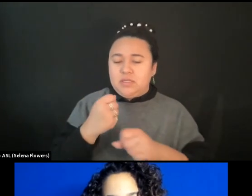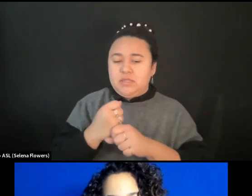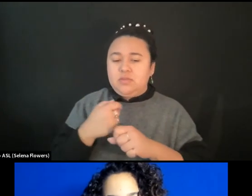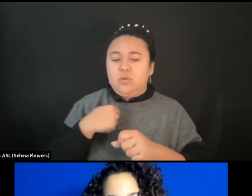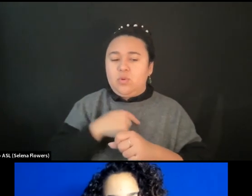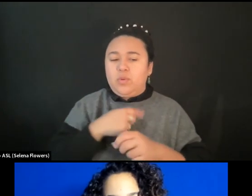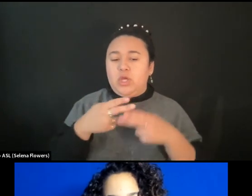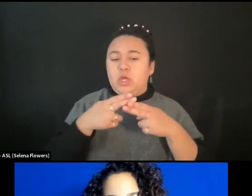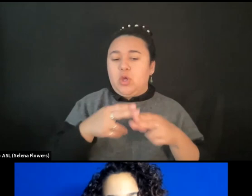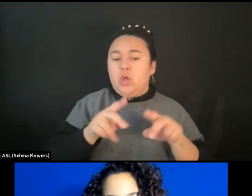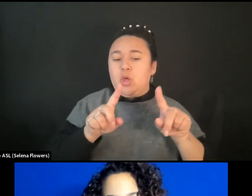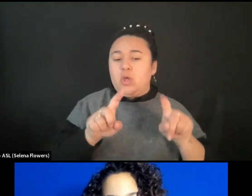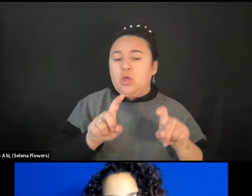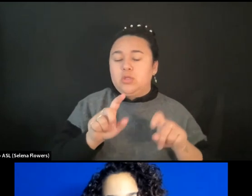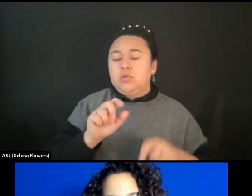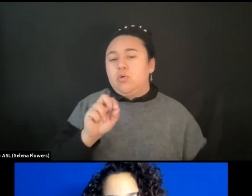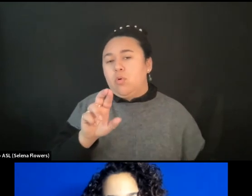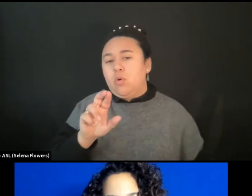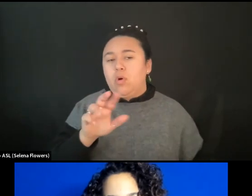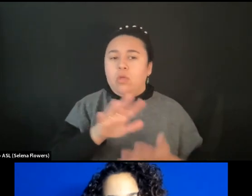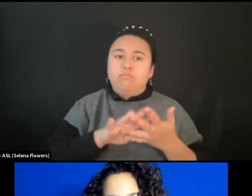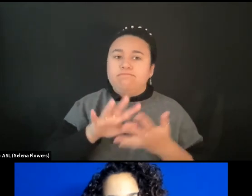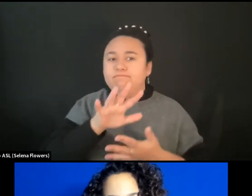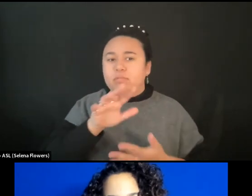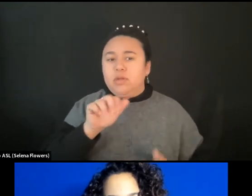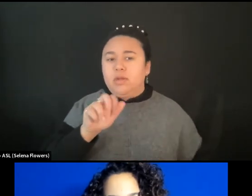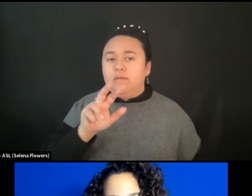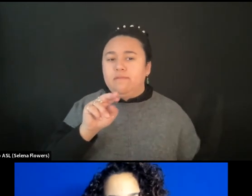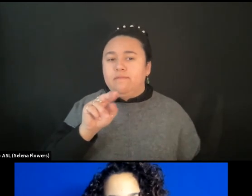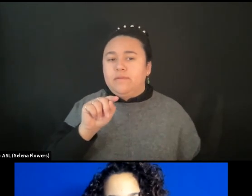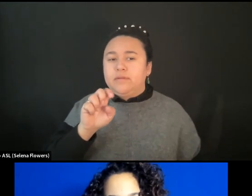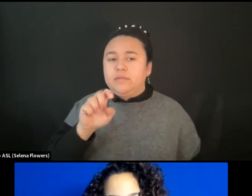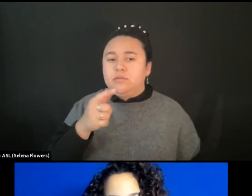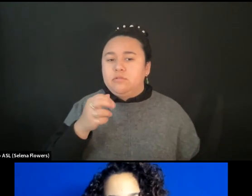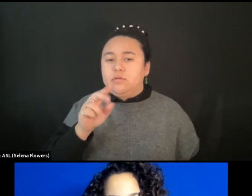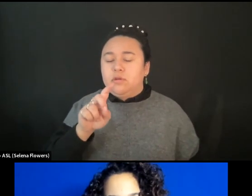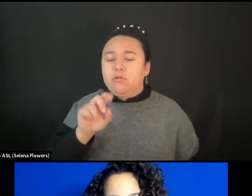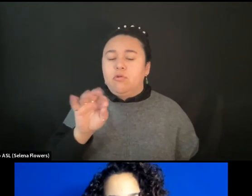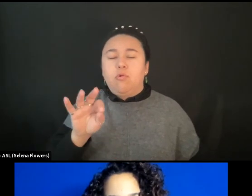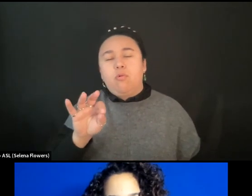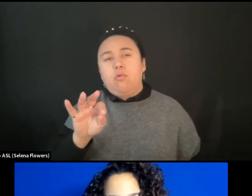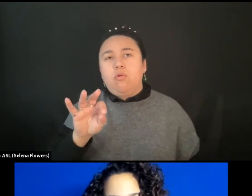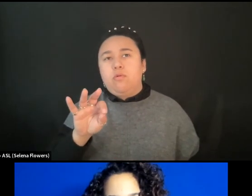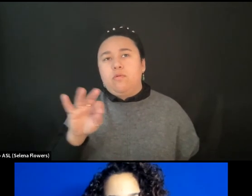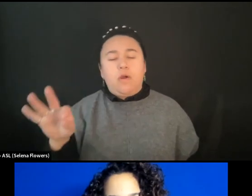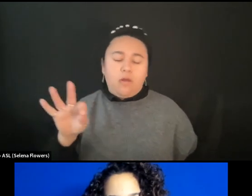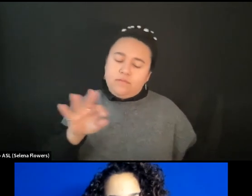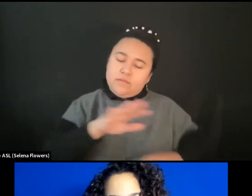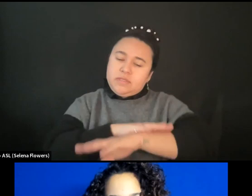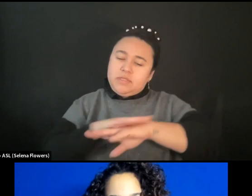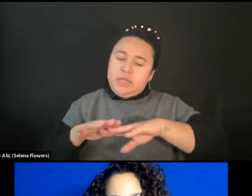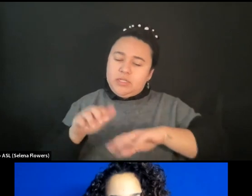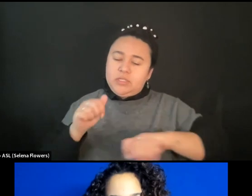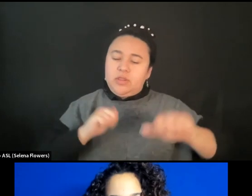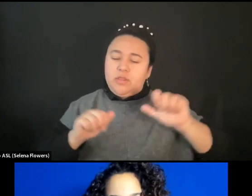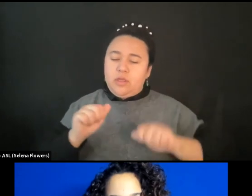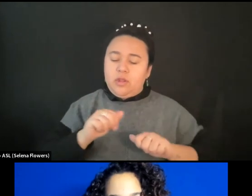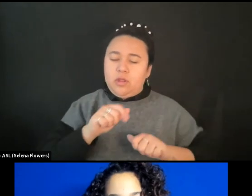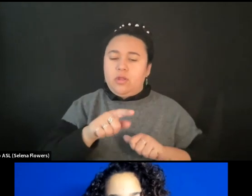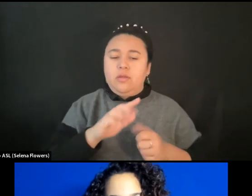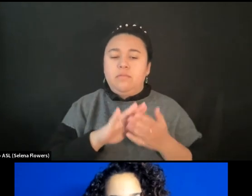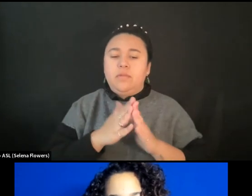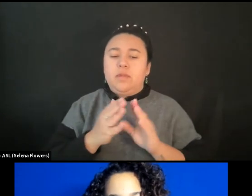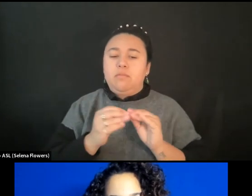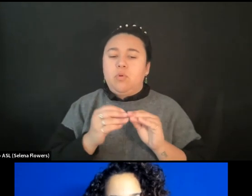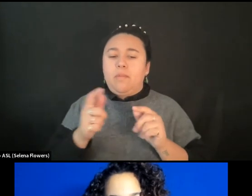or avant-garde or off-stage theatre became a much, much